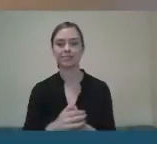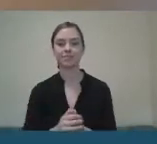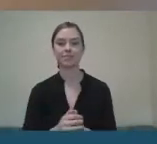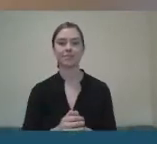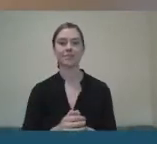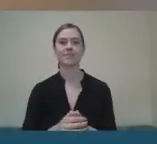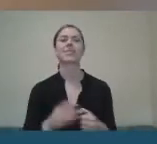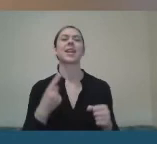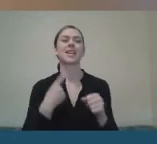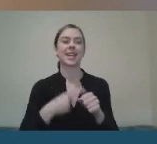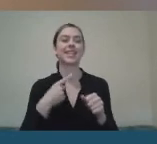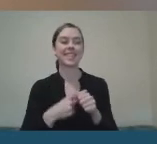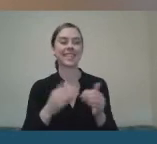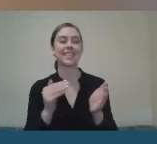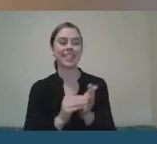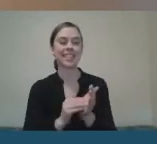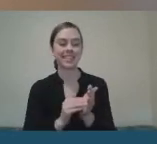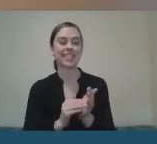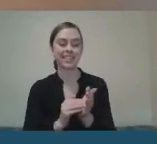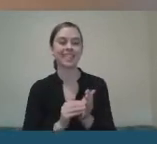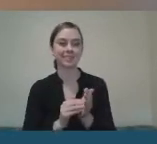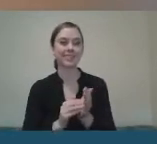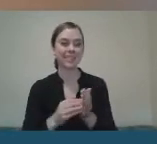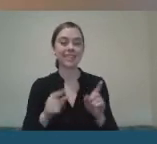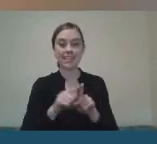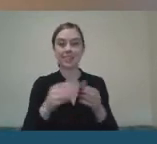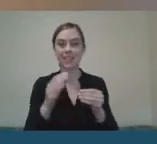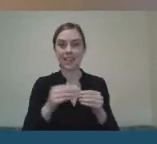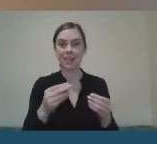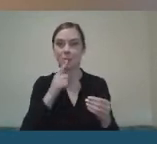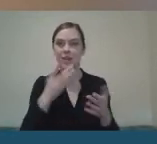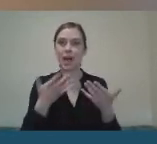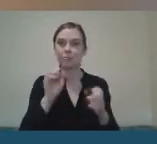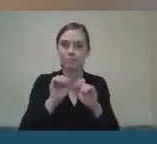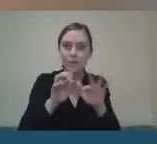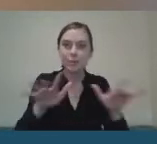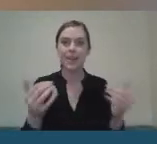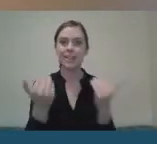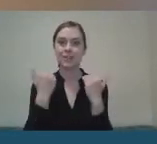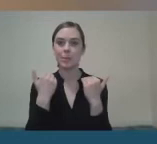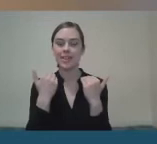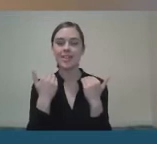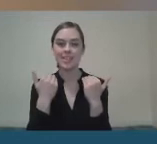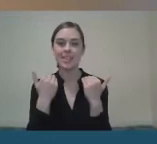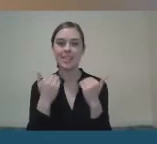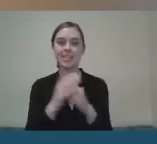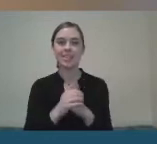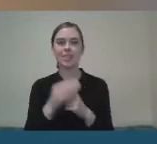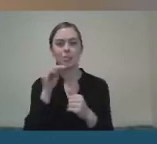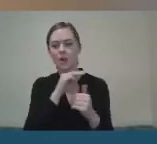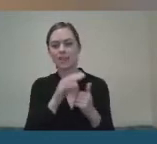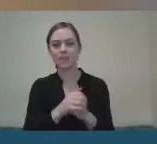it's getting the word out, letting people know what's available is important. And Miriam Malone, the CEO of Paralympics Ireland.